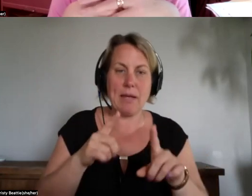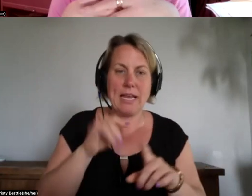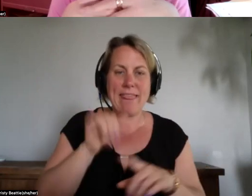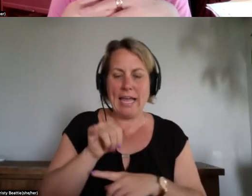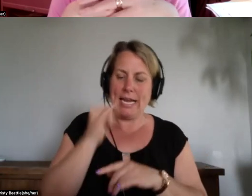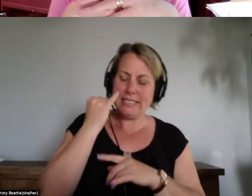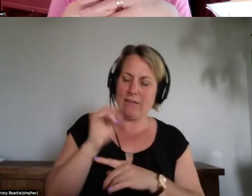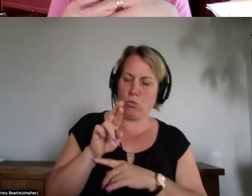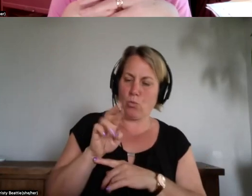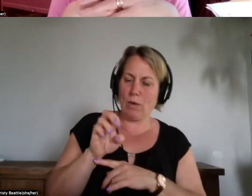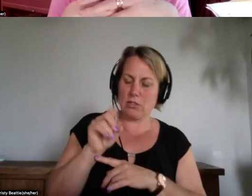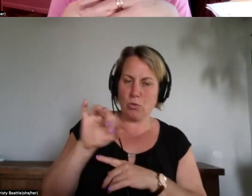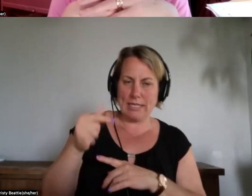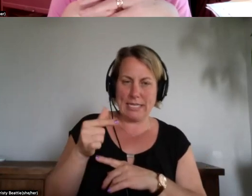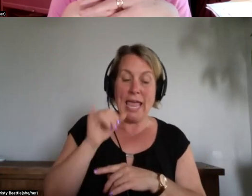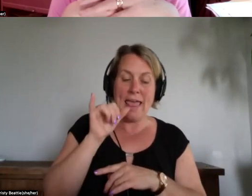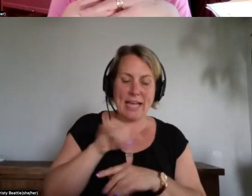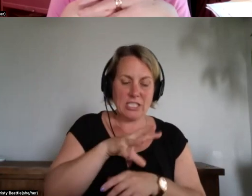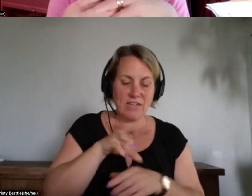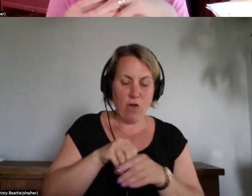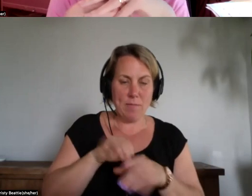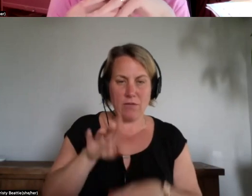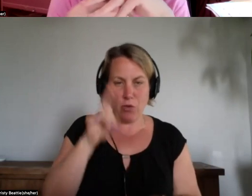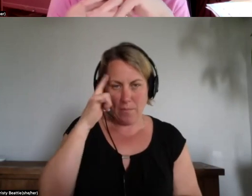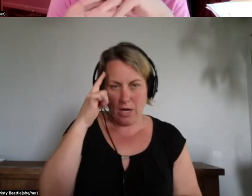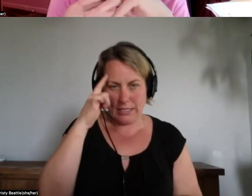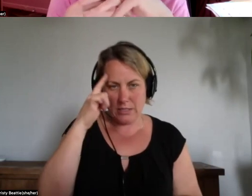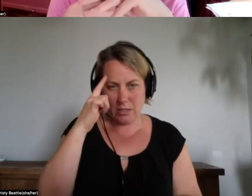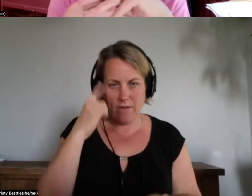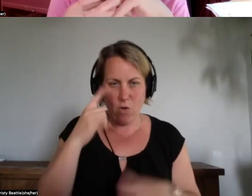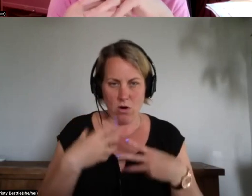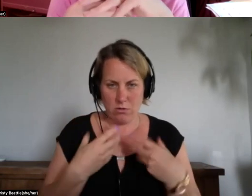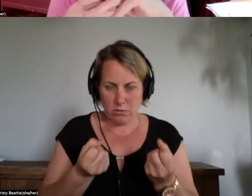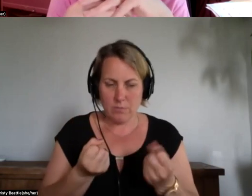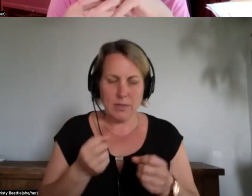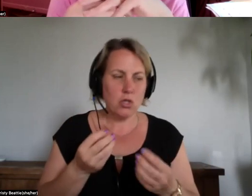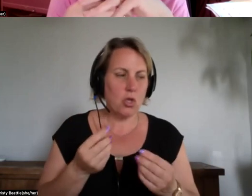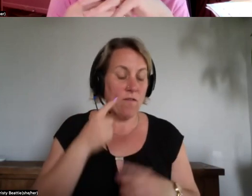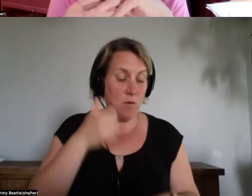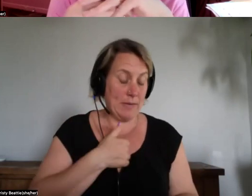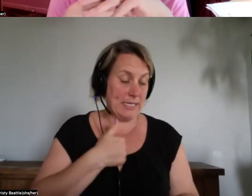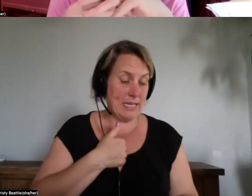so um uh for myself i was not um um